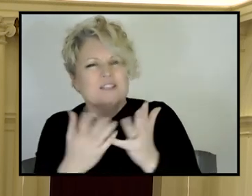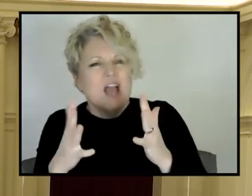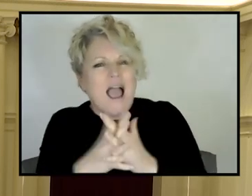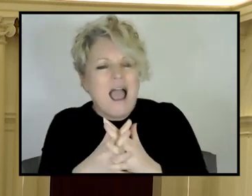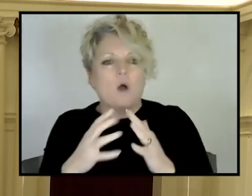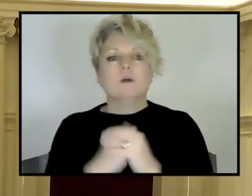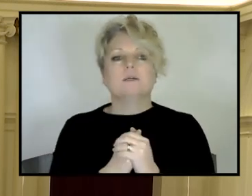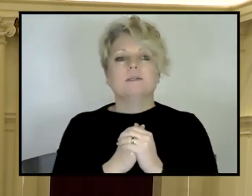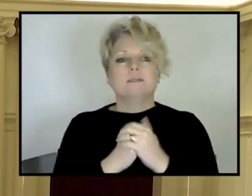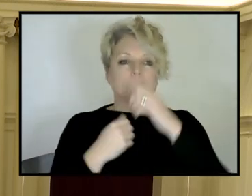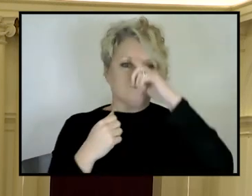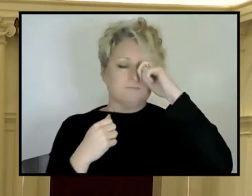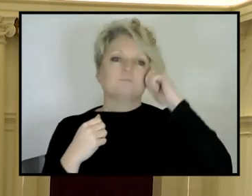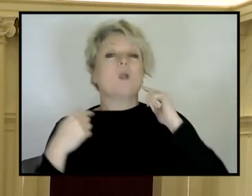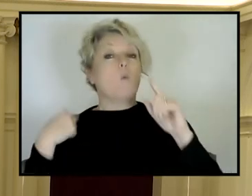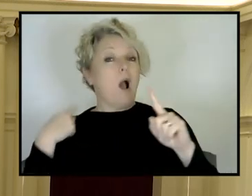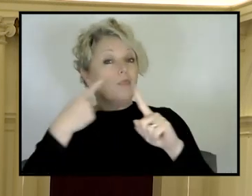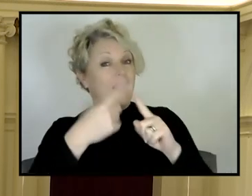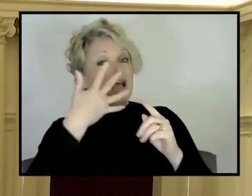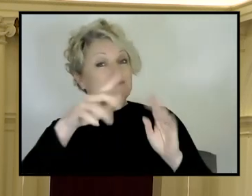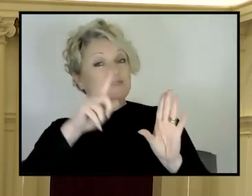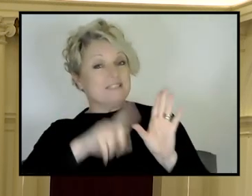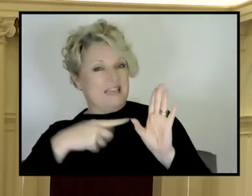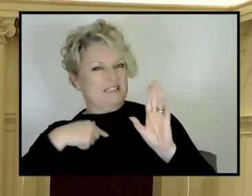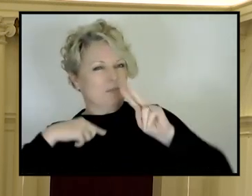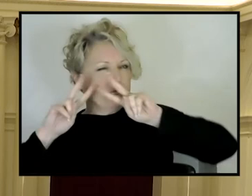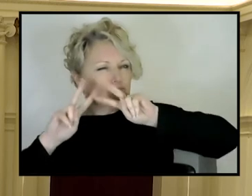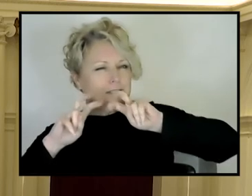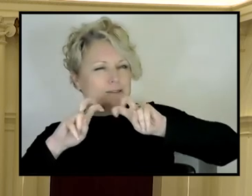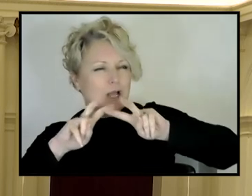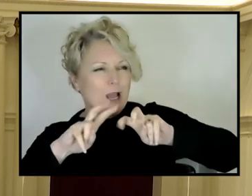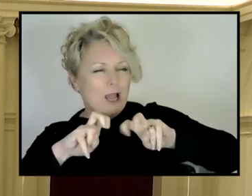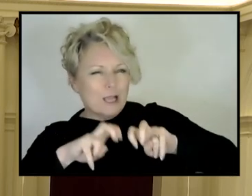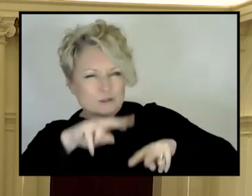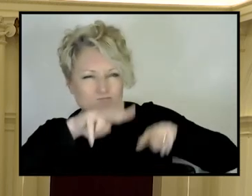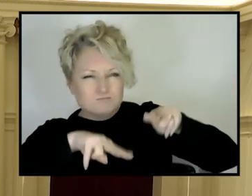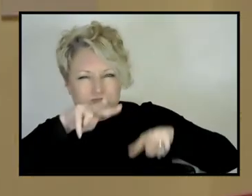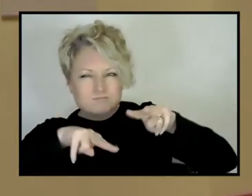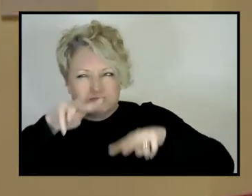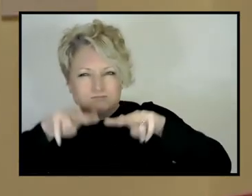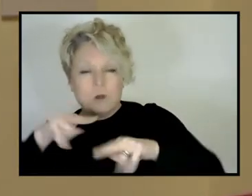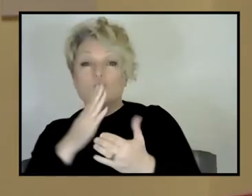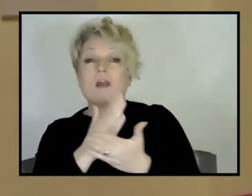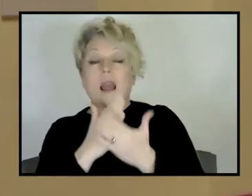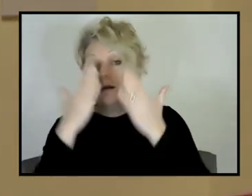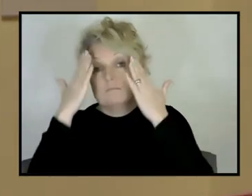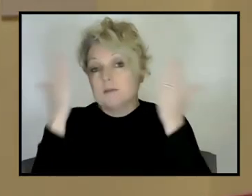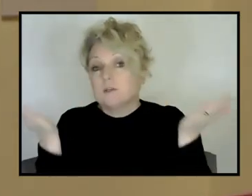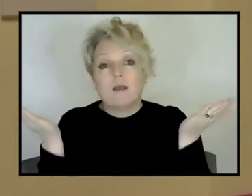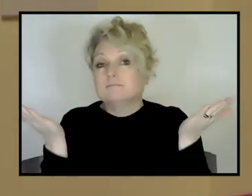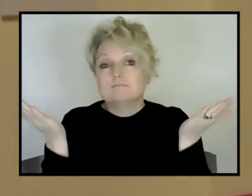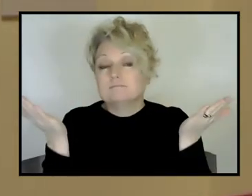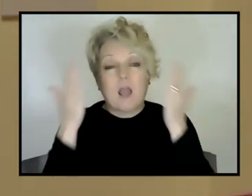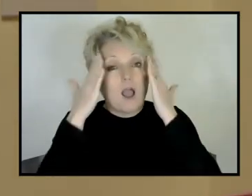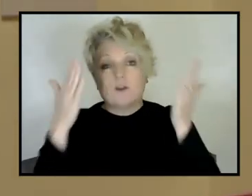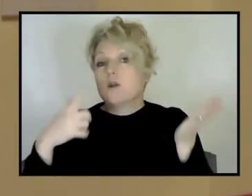last 50 years trying to figure that out. And I, and I honestly can't, uh, give you an explanation for exactly why,